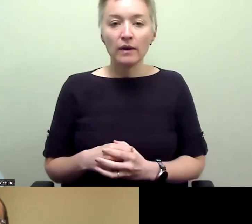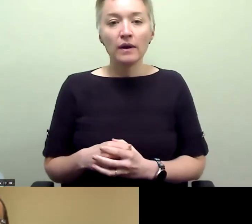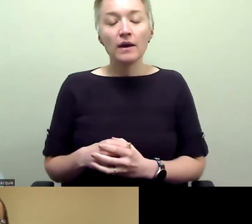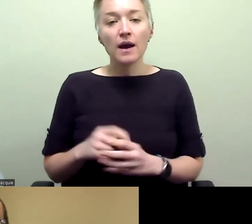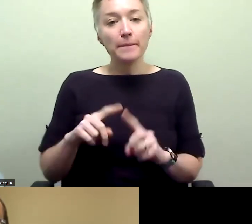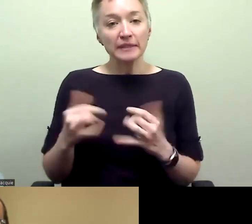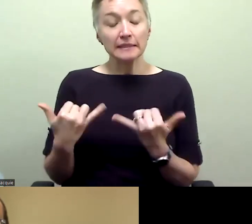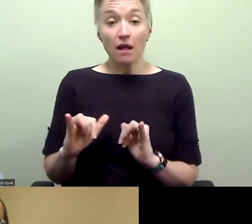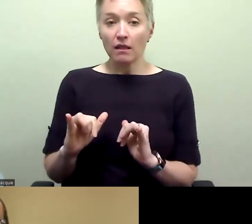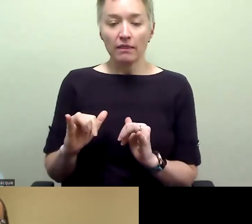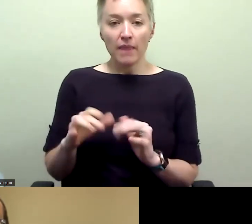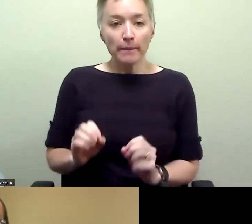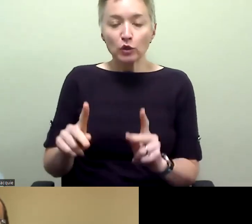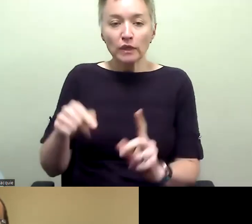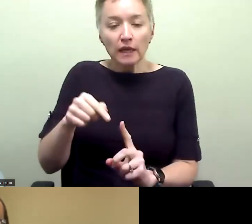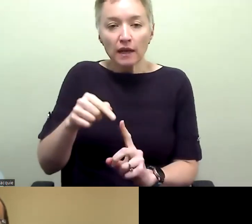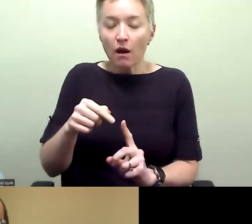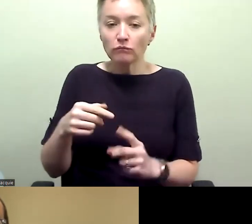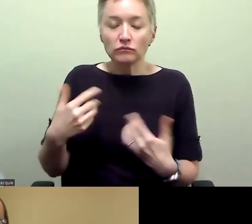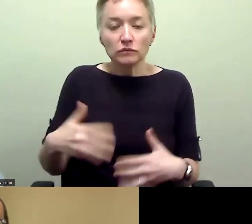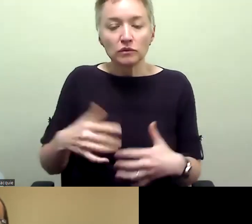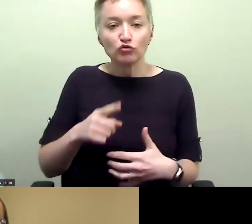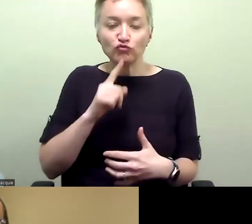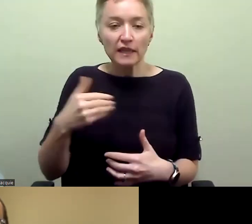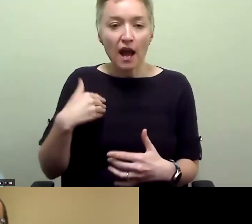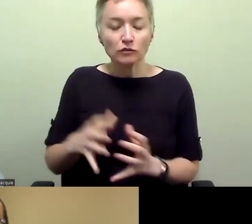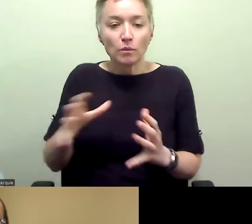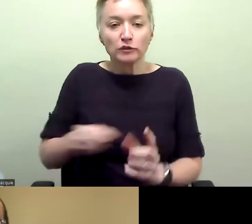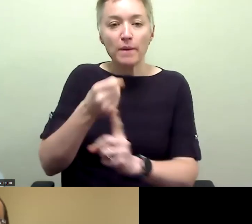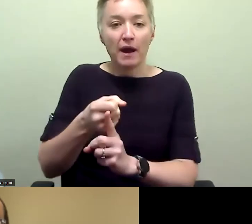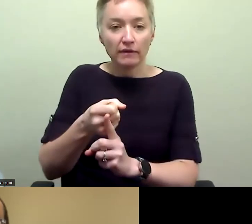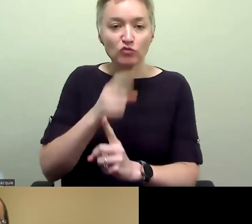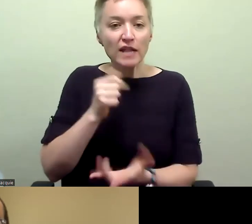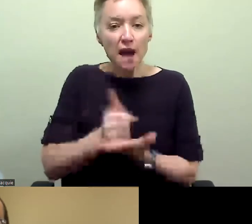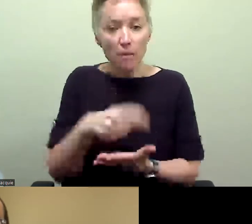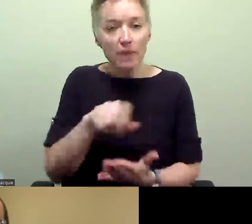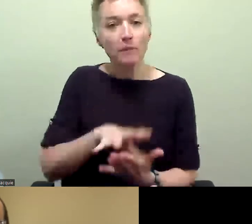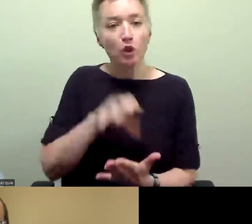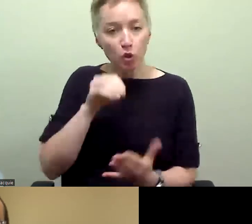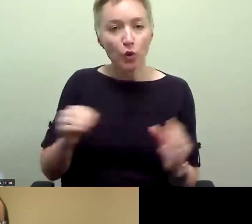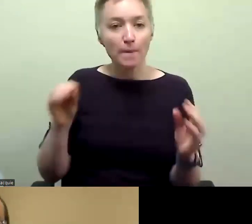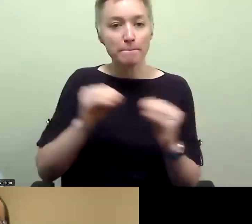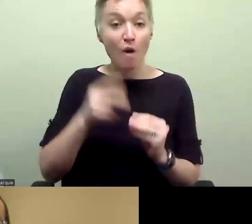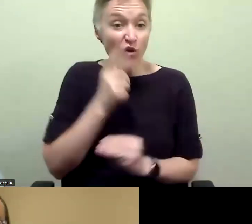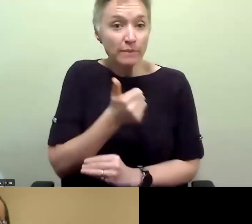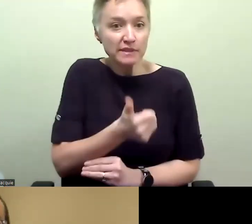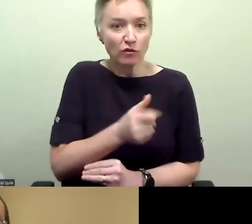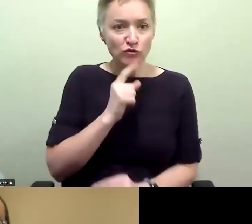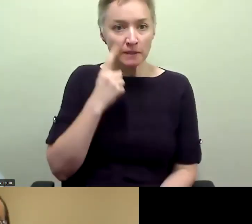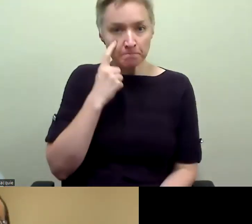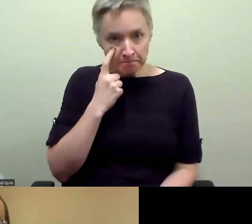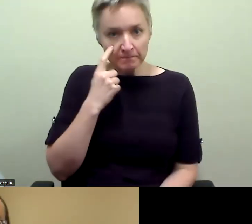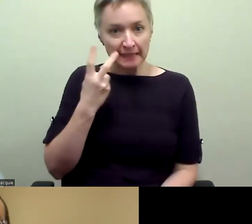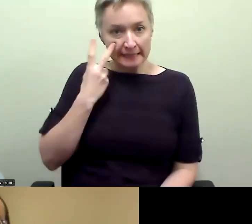it's such a meaningful opportunity for them to be able to learn, uh, a lot more firsthand to be able to, to see that.